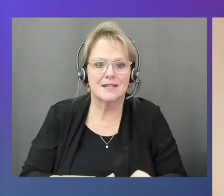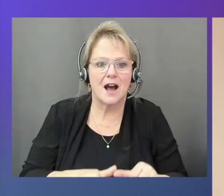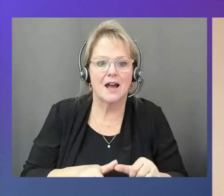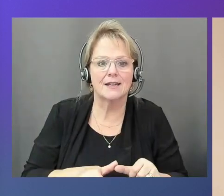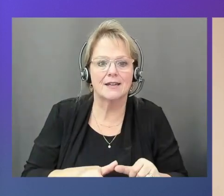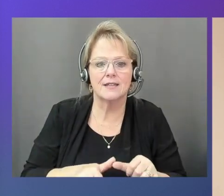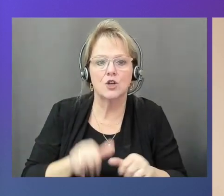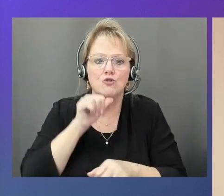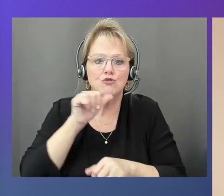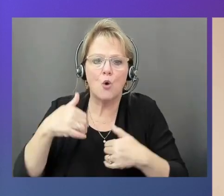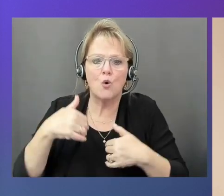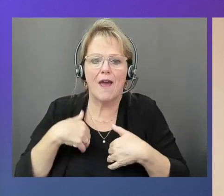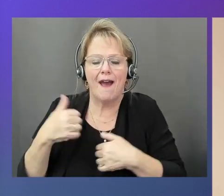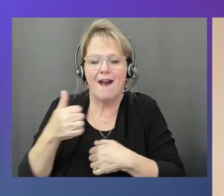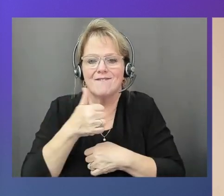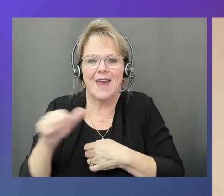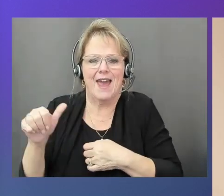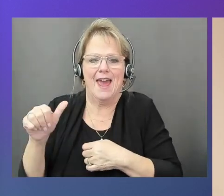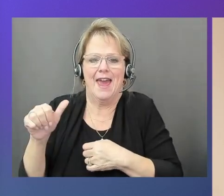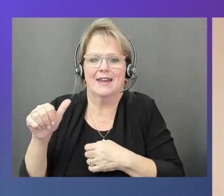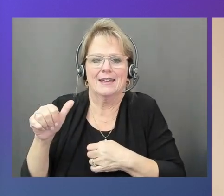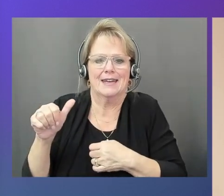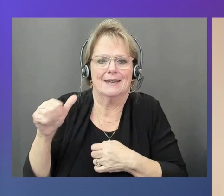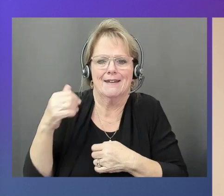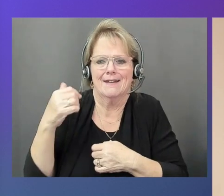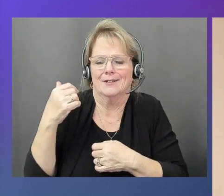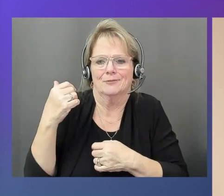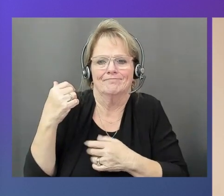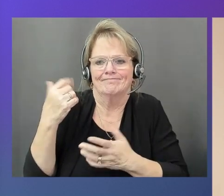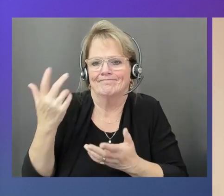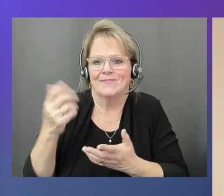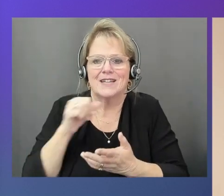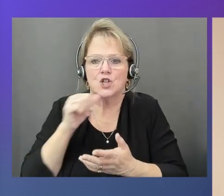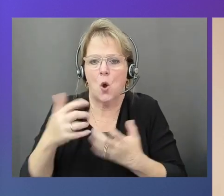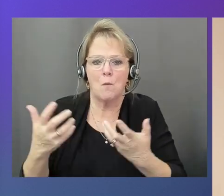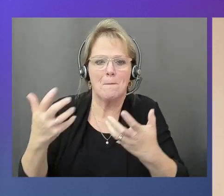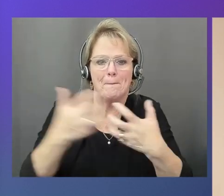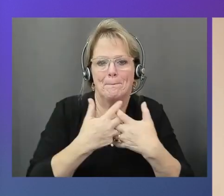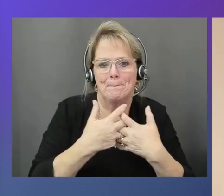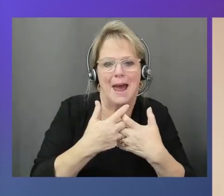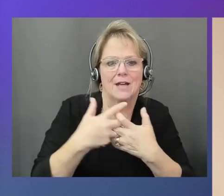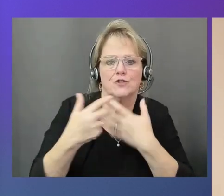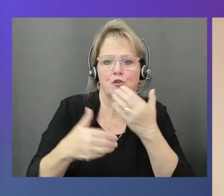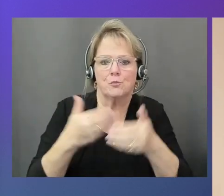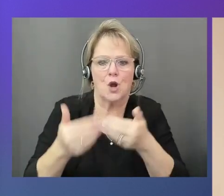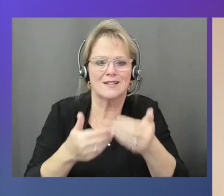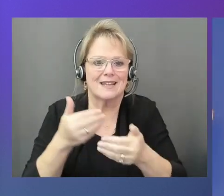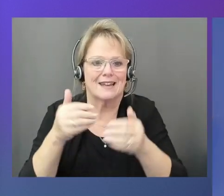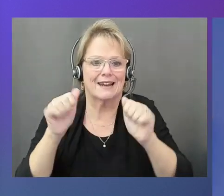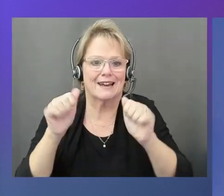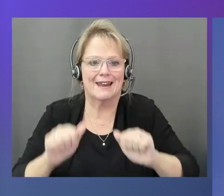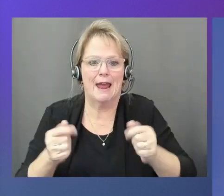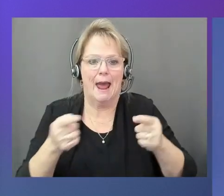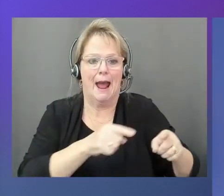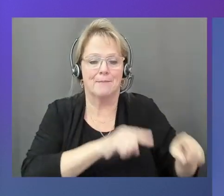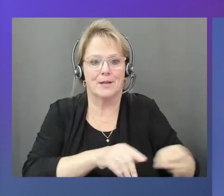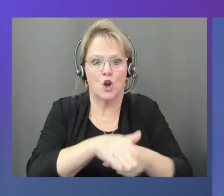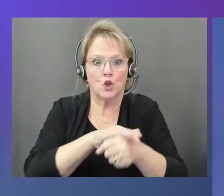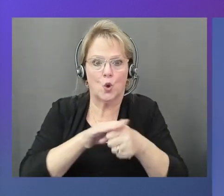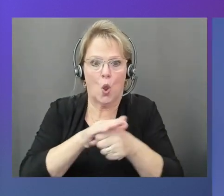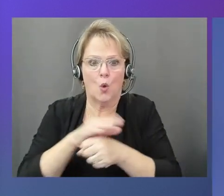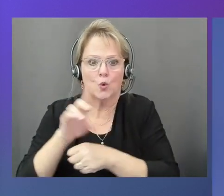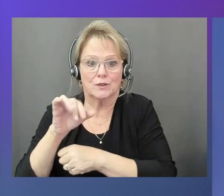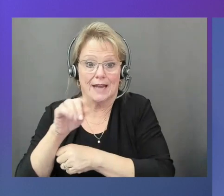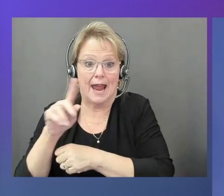local data, right? So it can be either cloud data or the local data on the Outpost. Yeah, exactly. In this specific